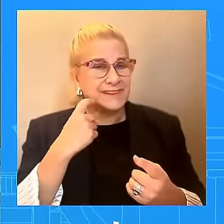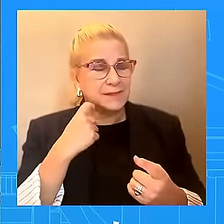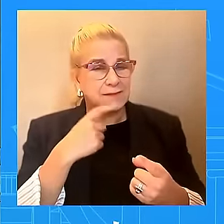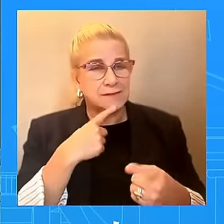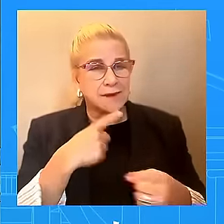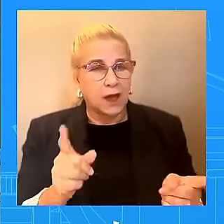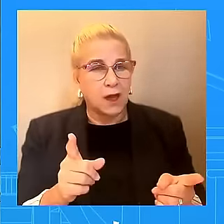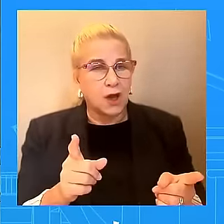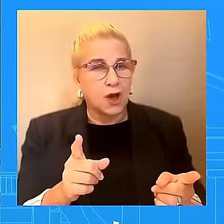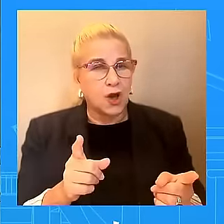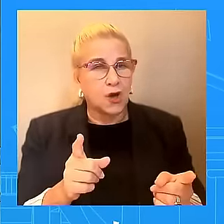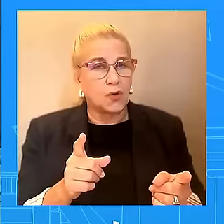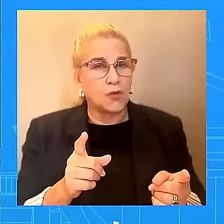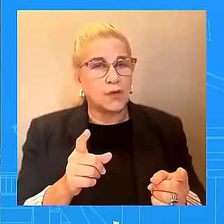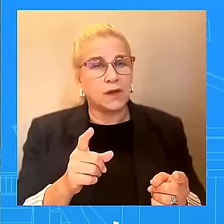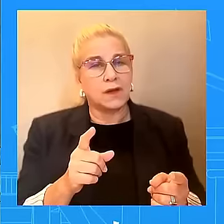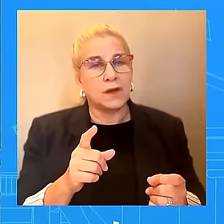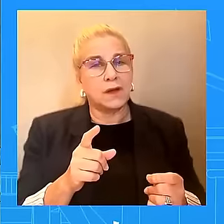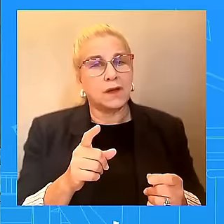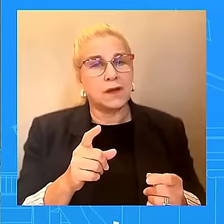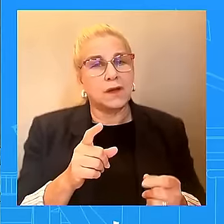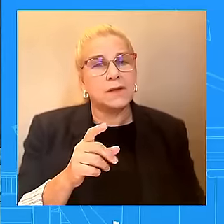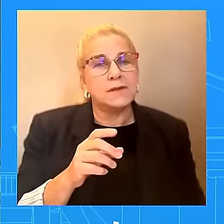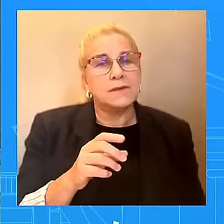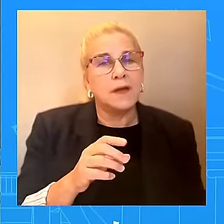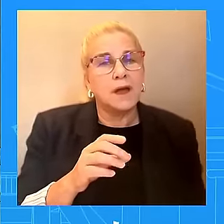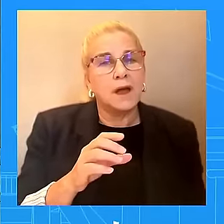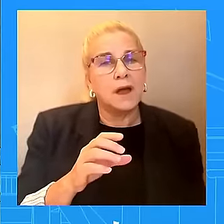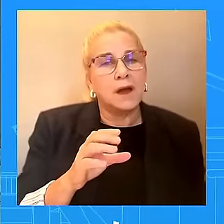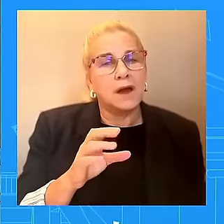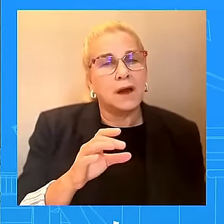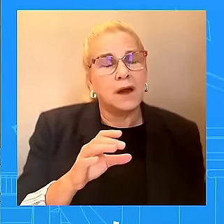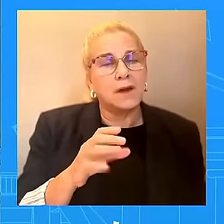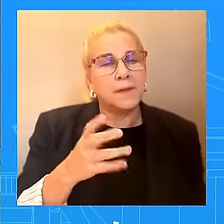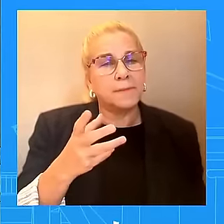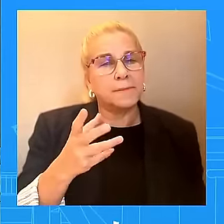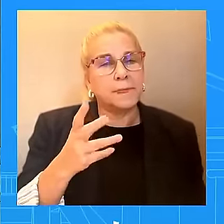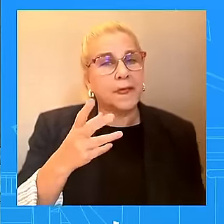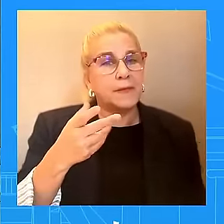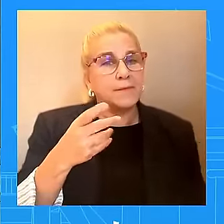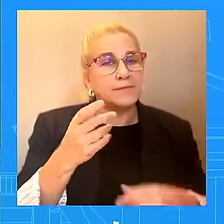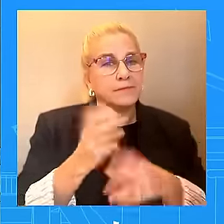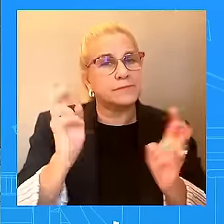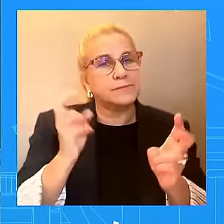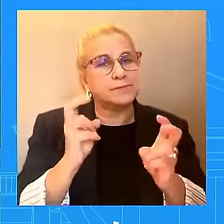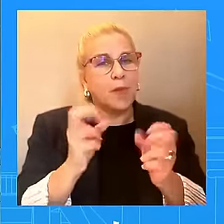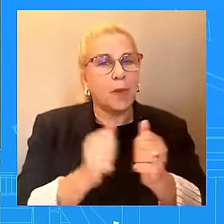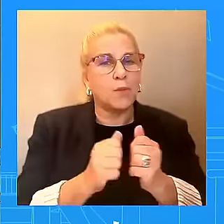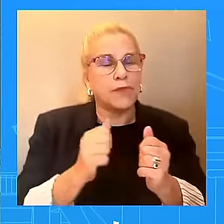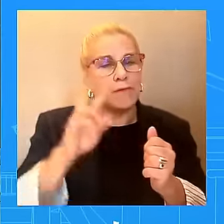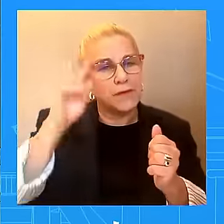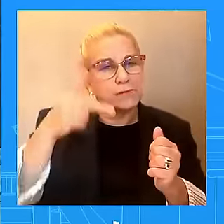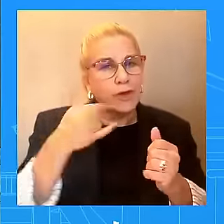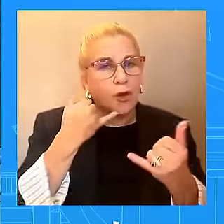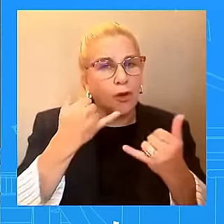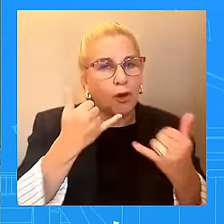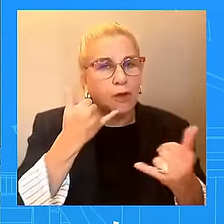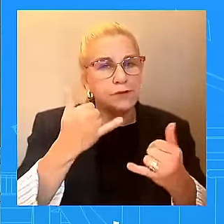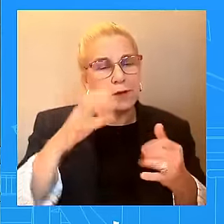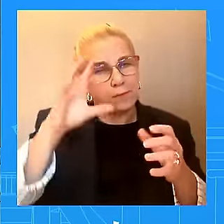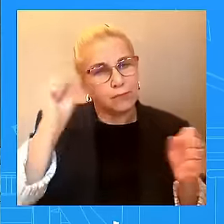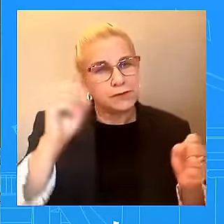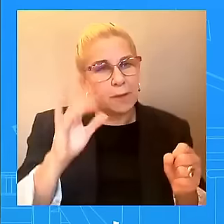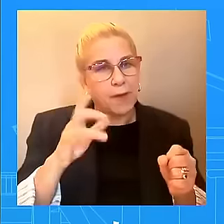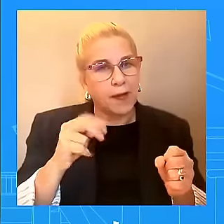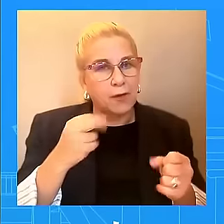calls with Vice President Harris and President Biden. Is that an issue? Is politics starting to sink into